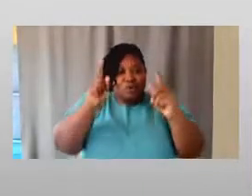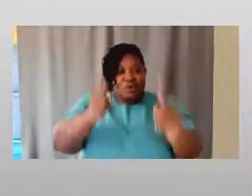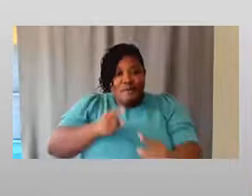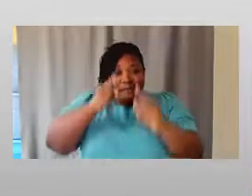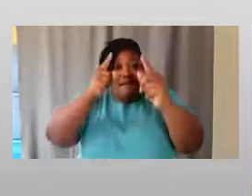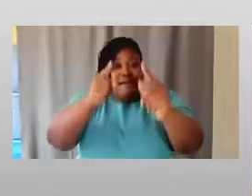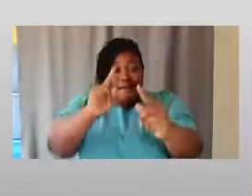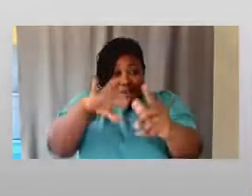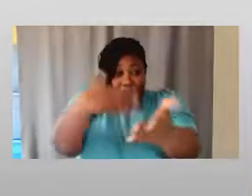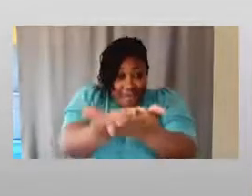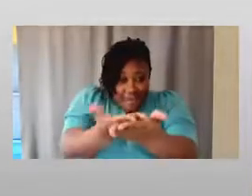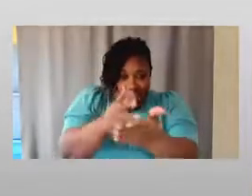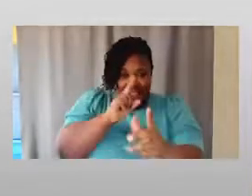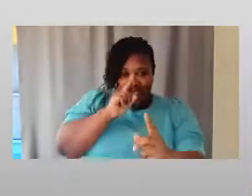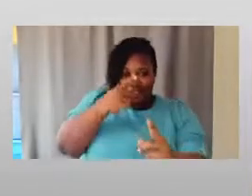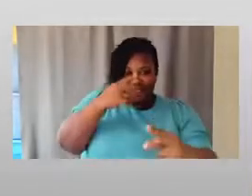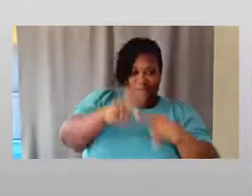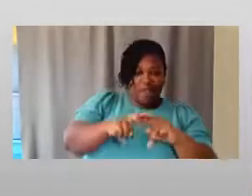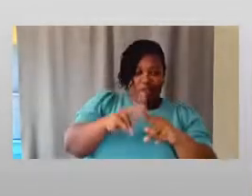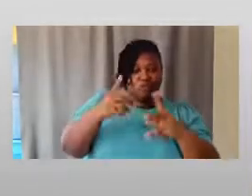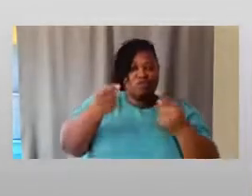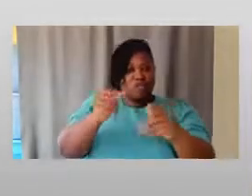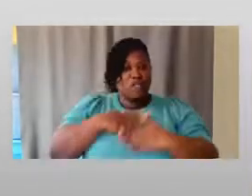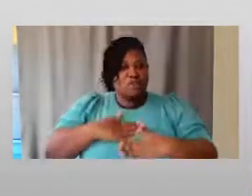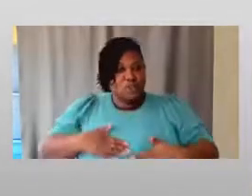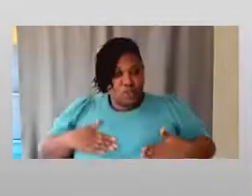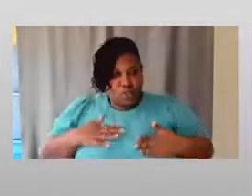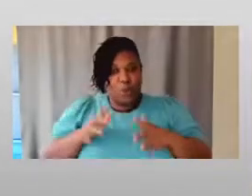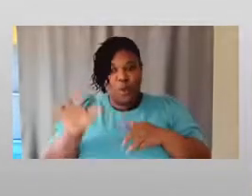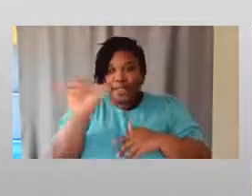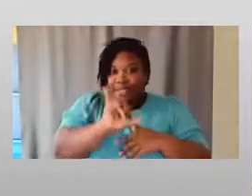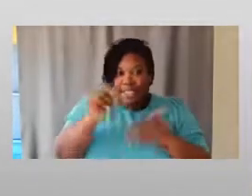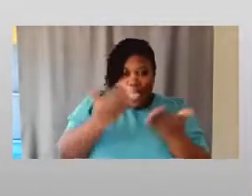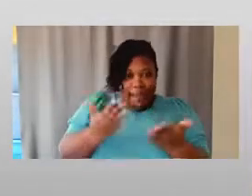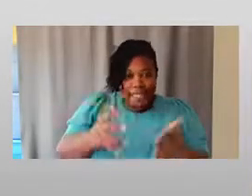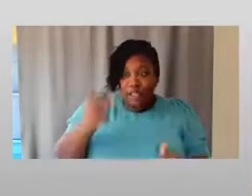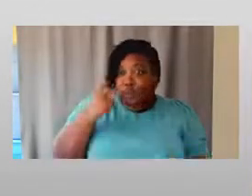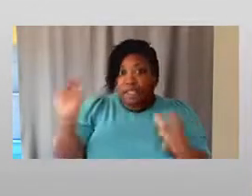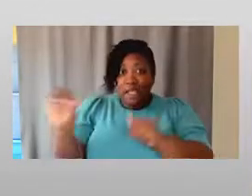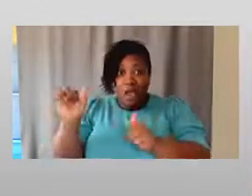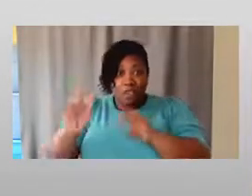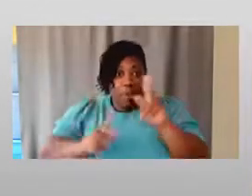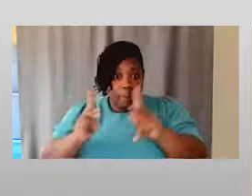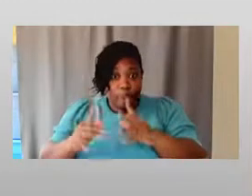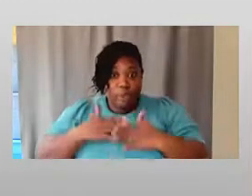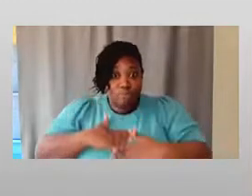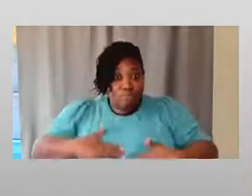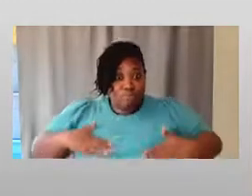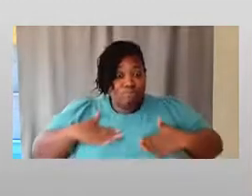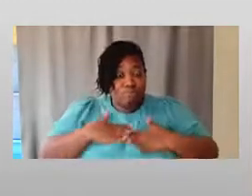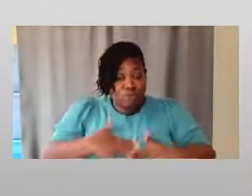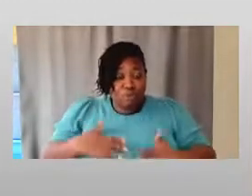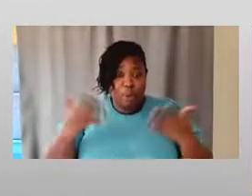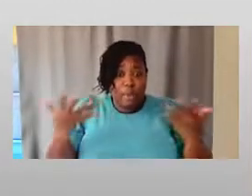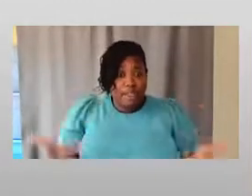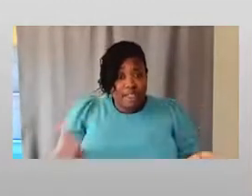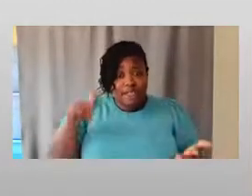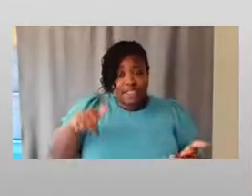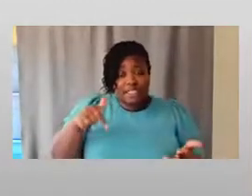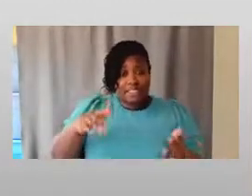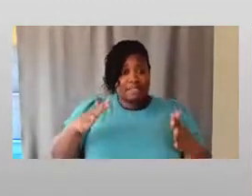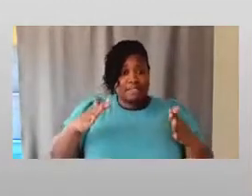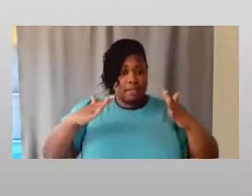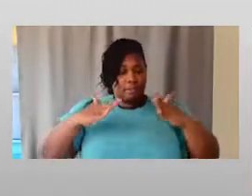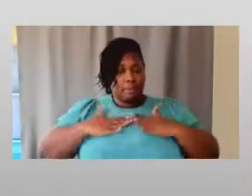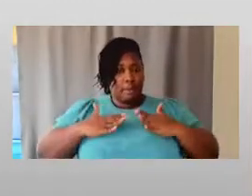enjoy the same things that we see other people enjoy. And in this case, it's typically the able-bodied,